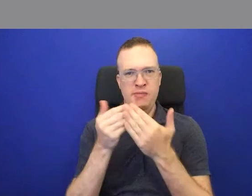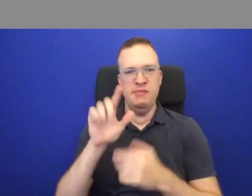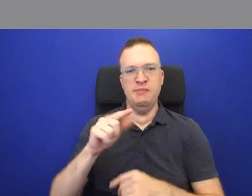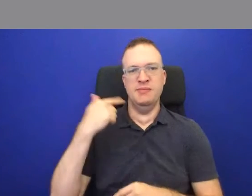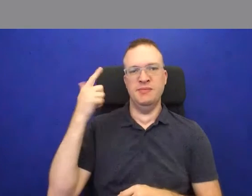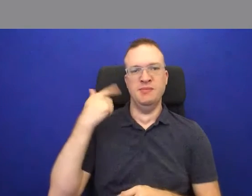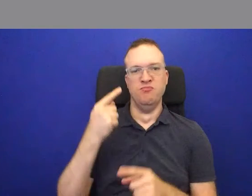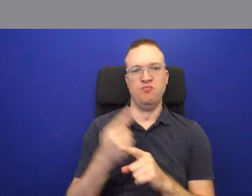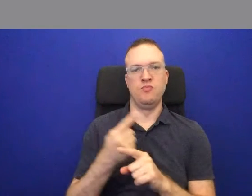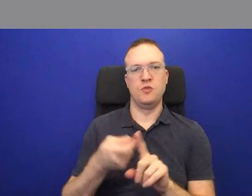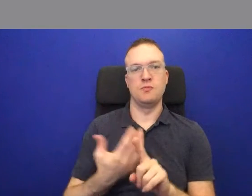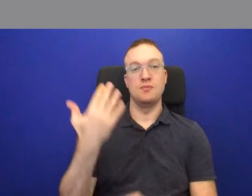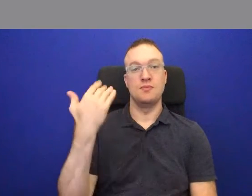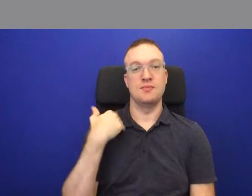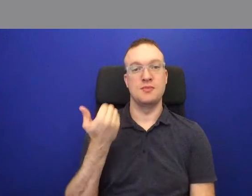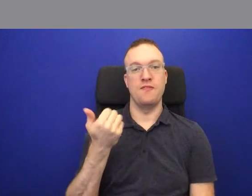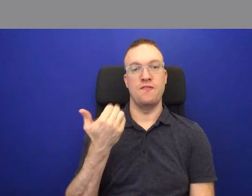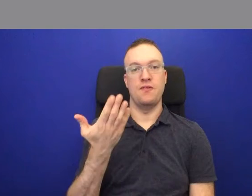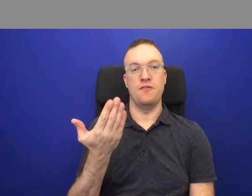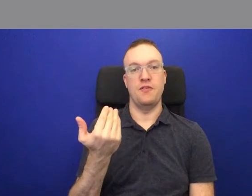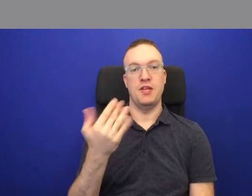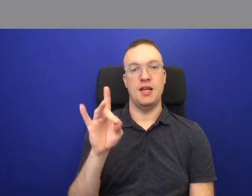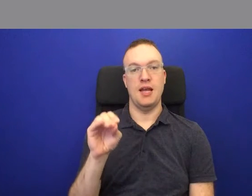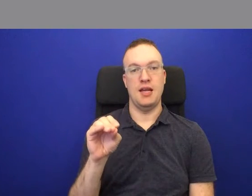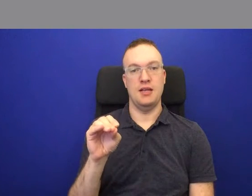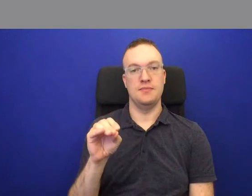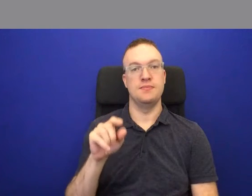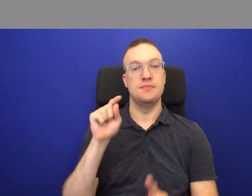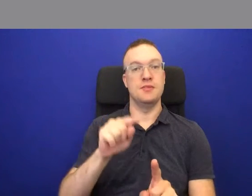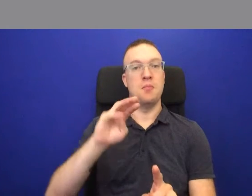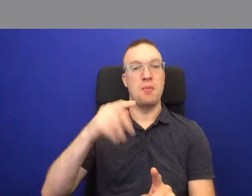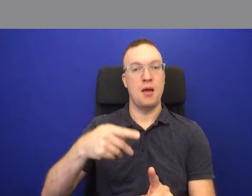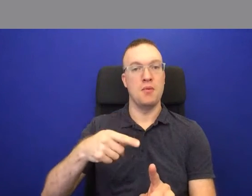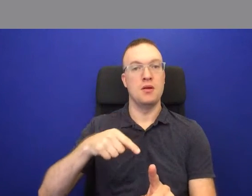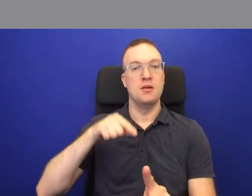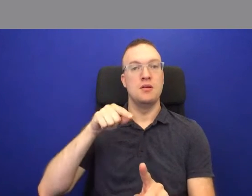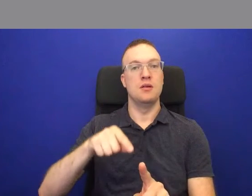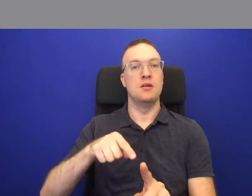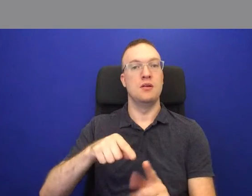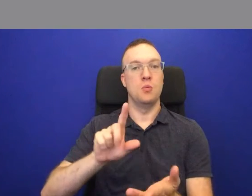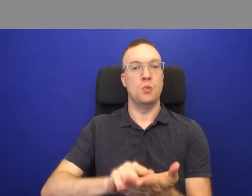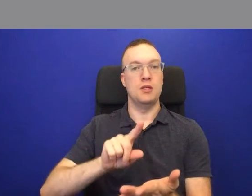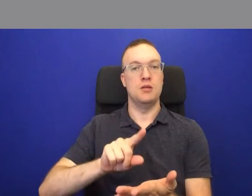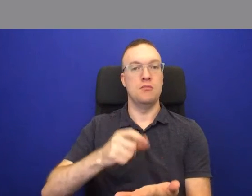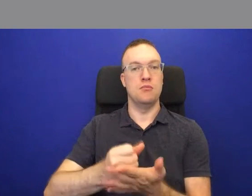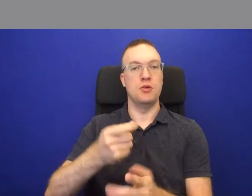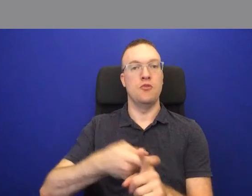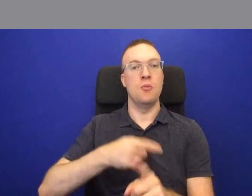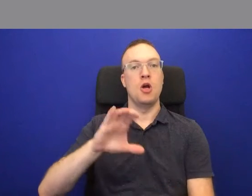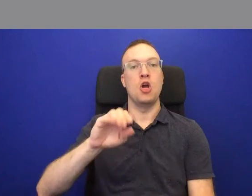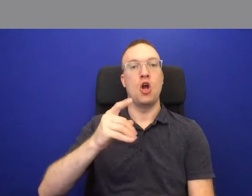from about 1580. Now this map is actually a print from a copper plate.